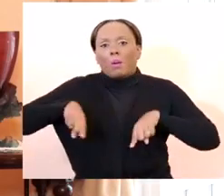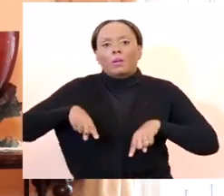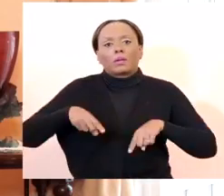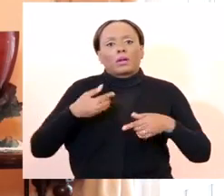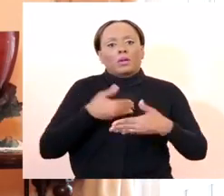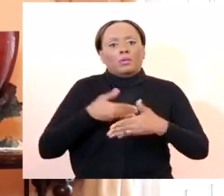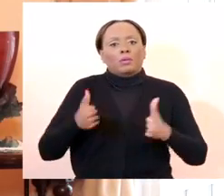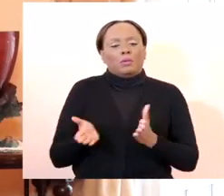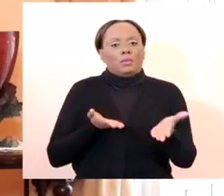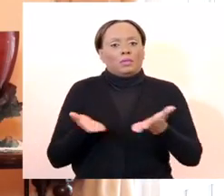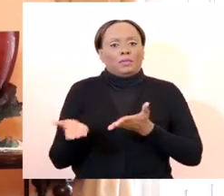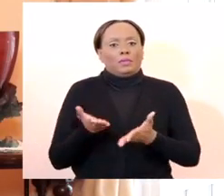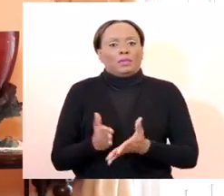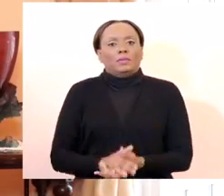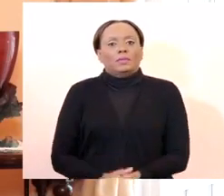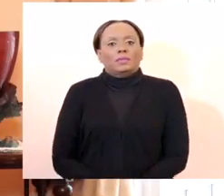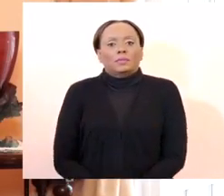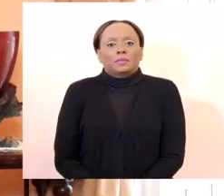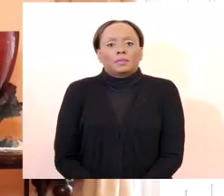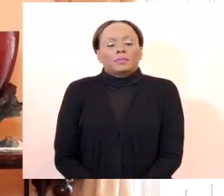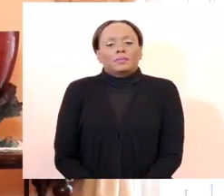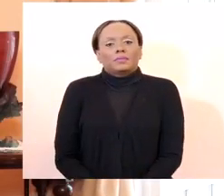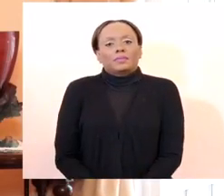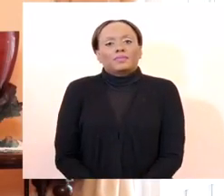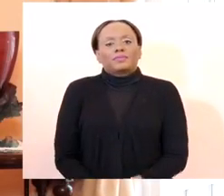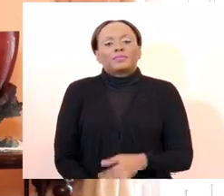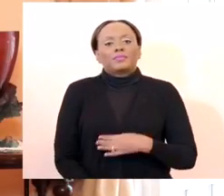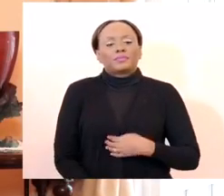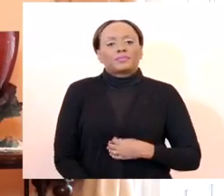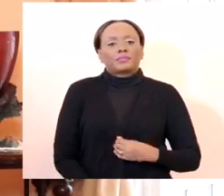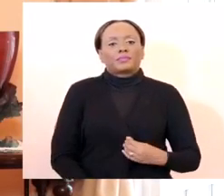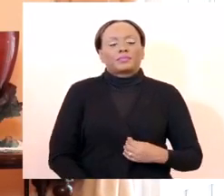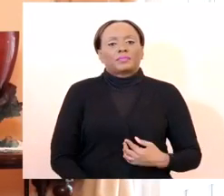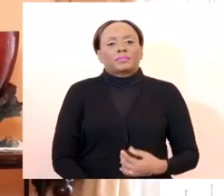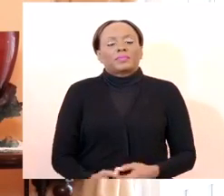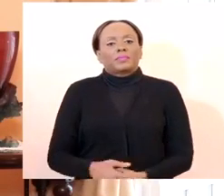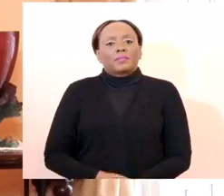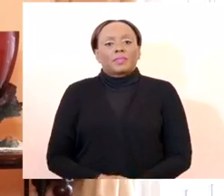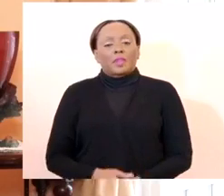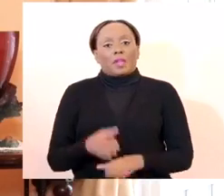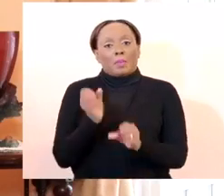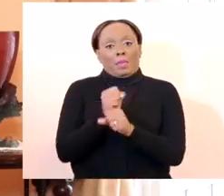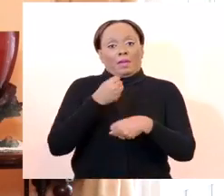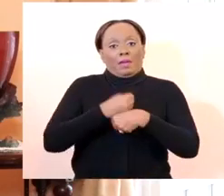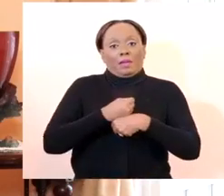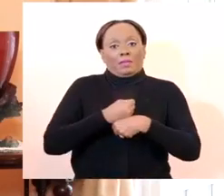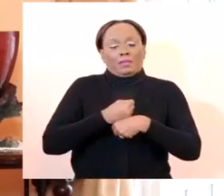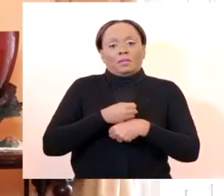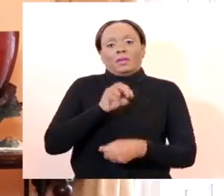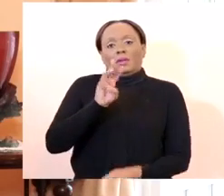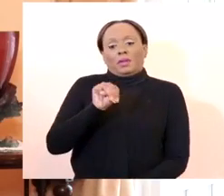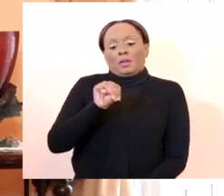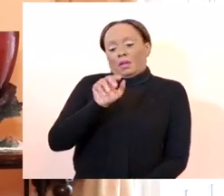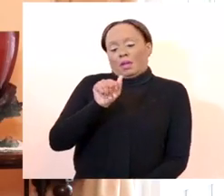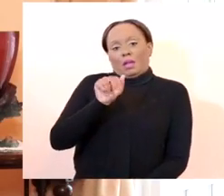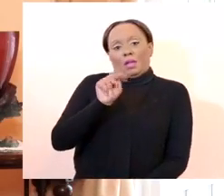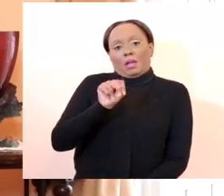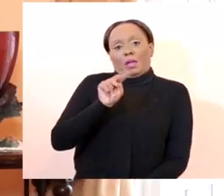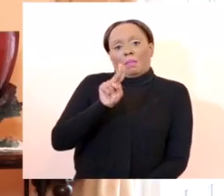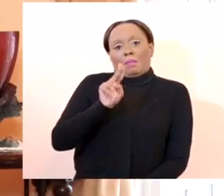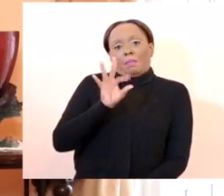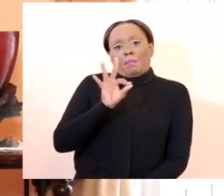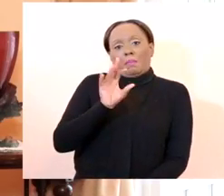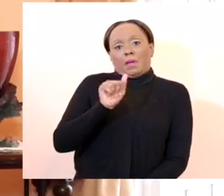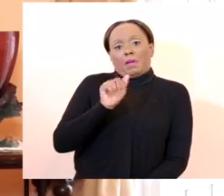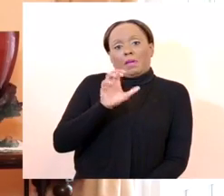only. The manufacturing sector is important to us, and we will therefore be allowing manufacturing